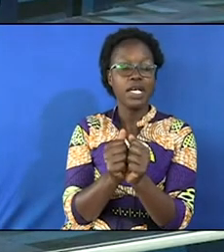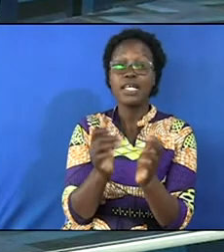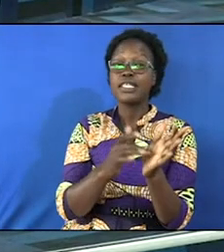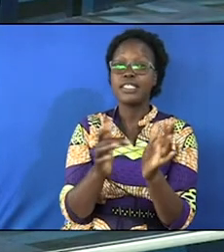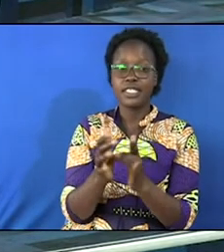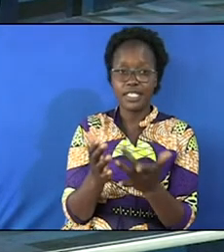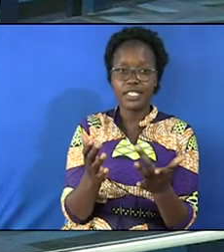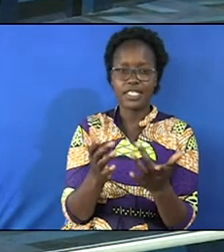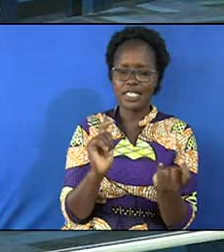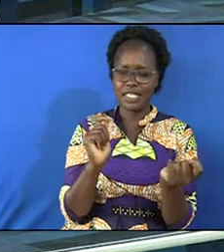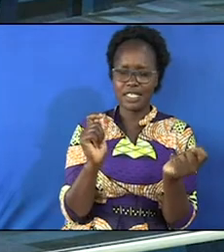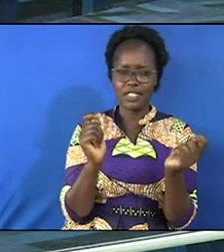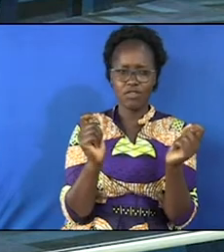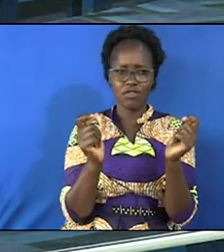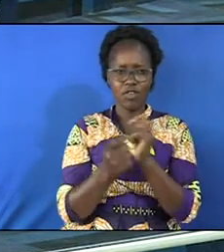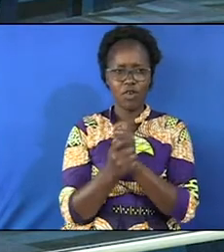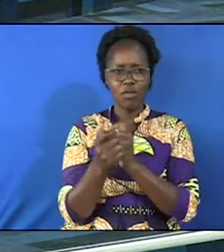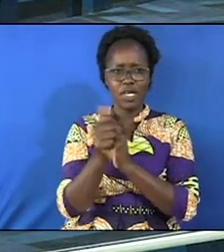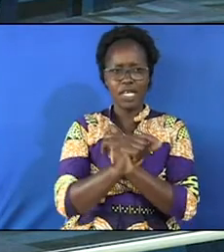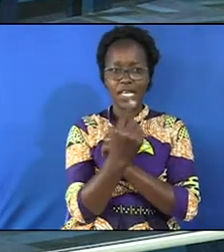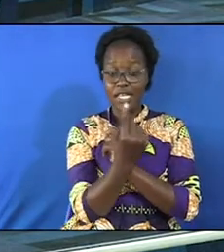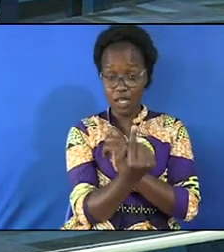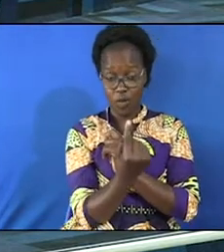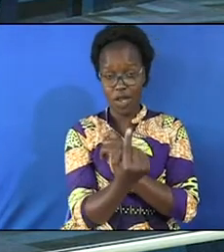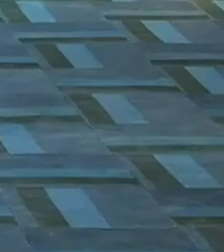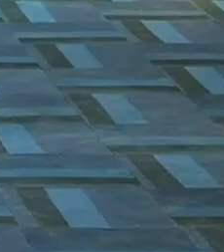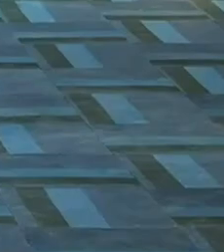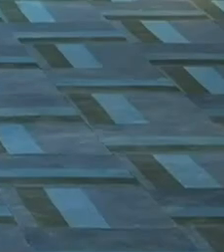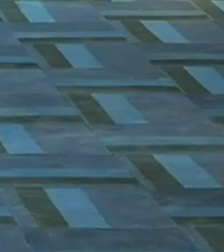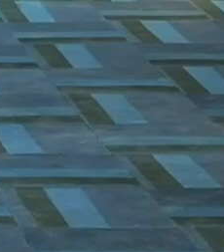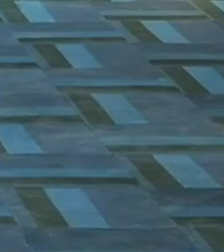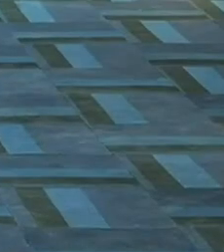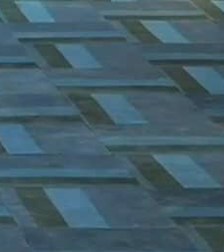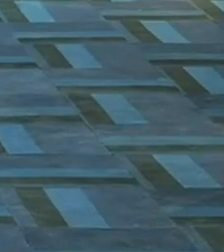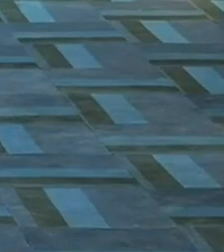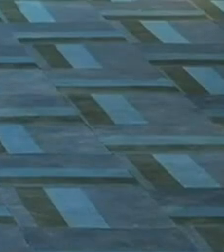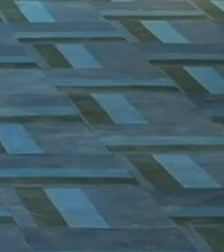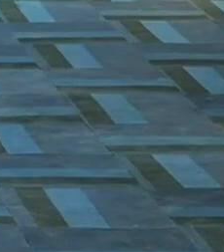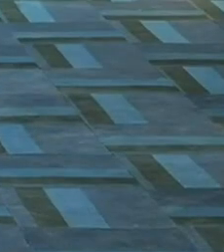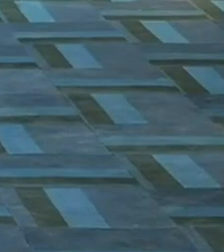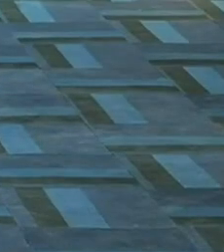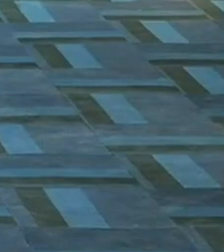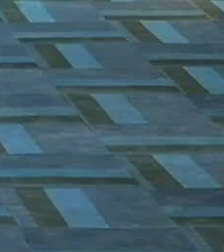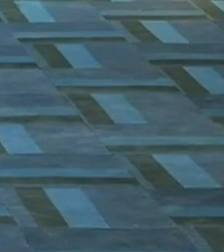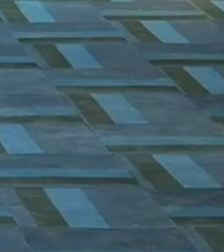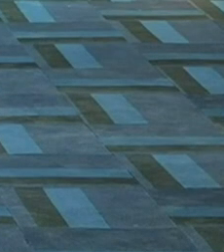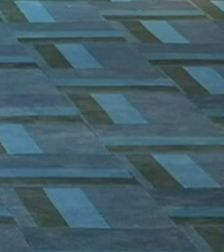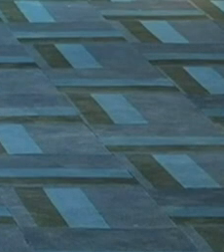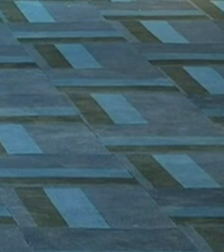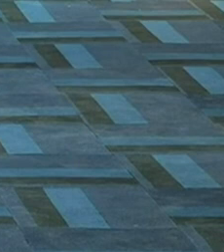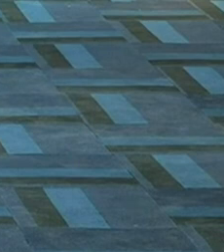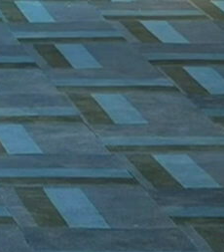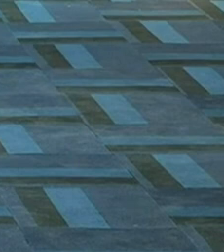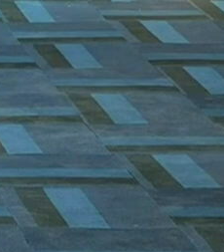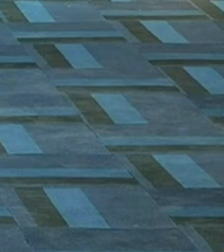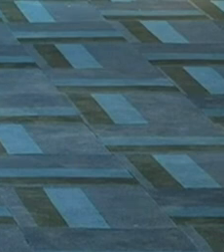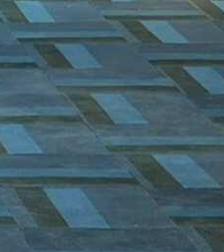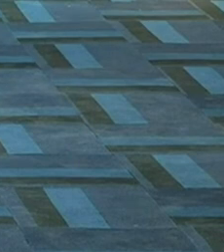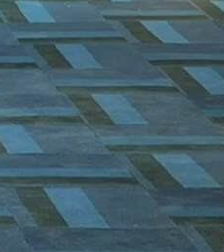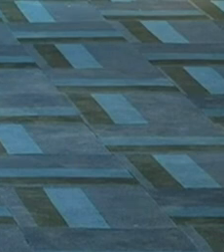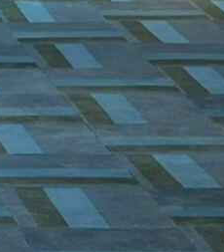Jesus can transform anyone anyone and he says you shall hear the voice you see